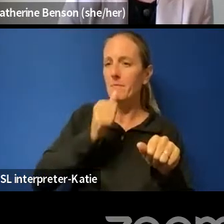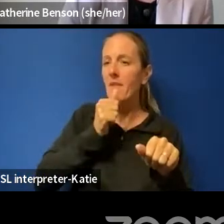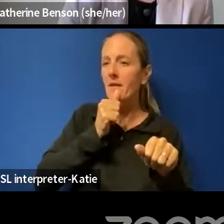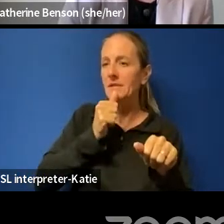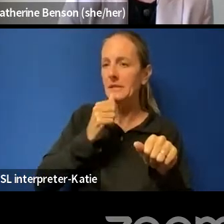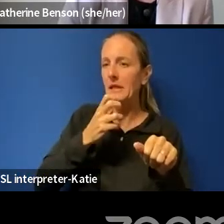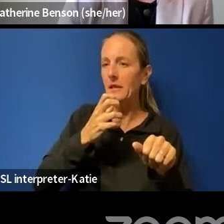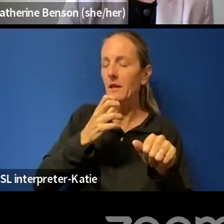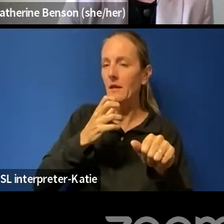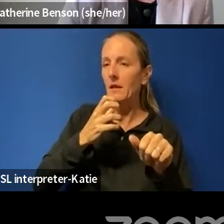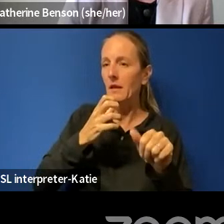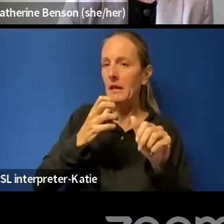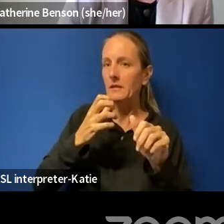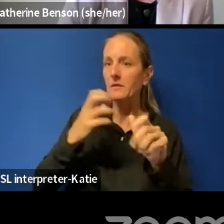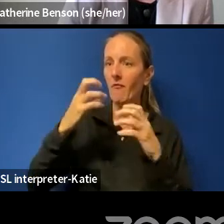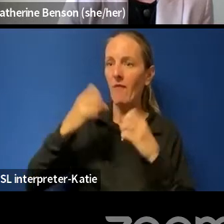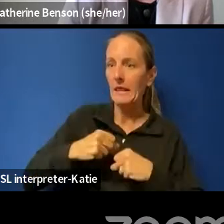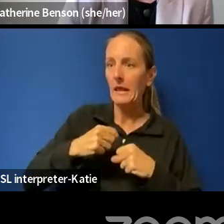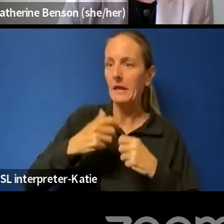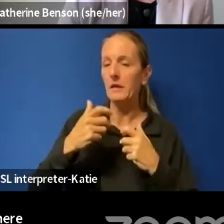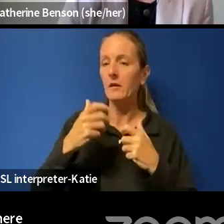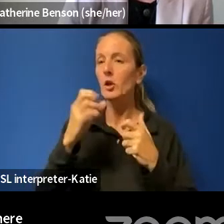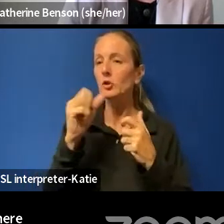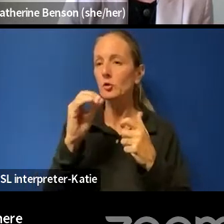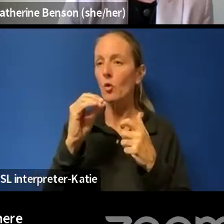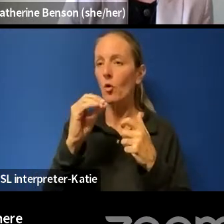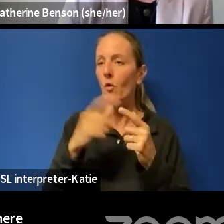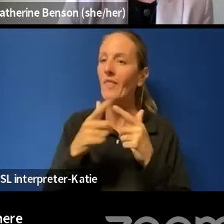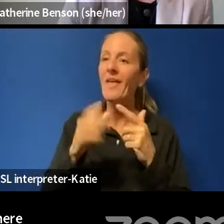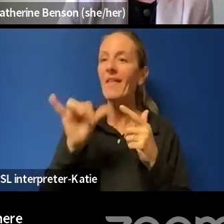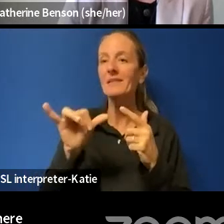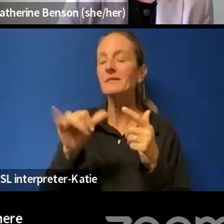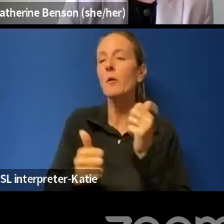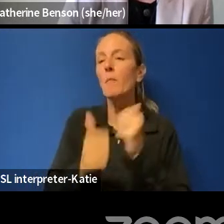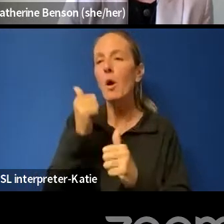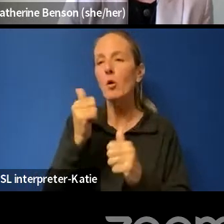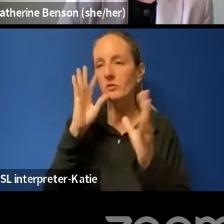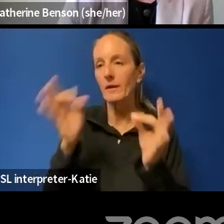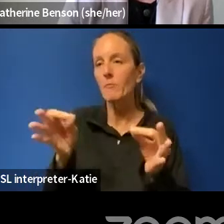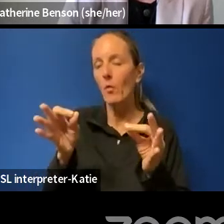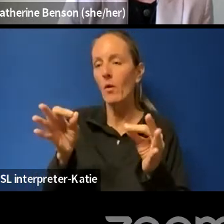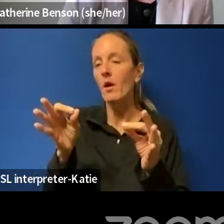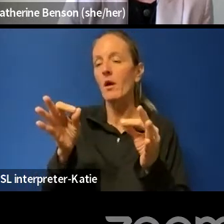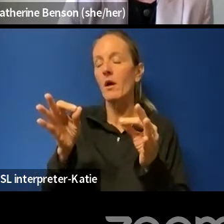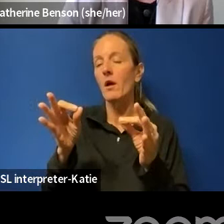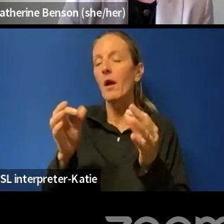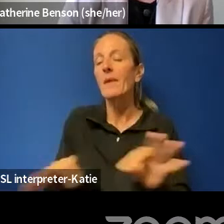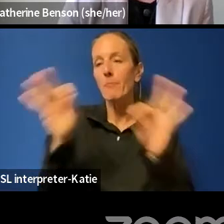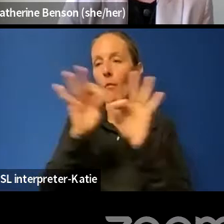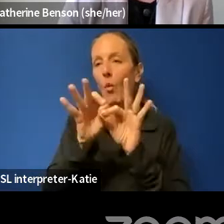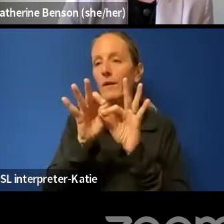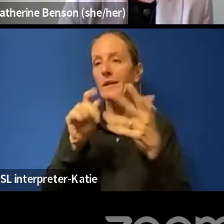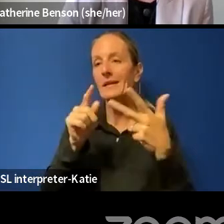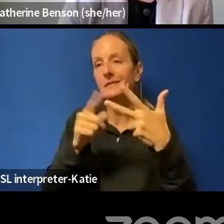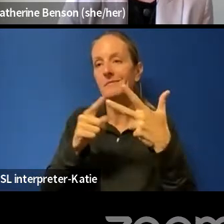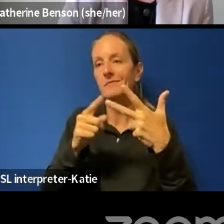And certainly the most important determination being C, I think, just to